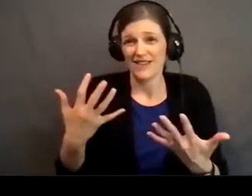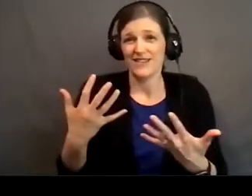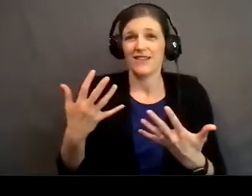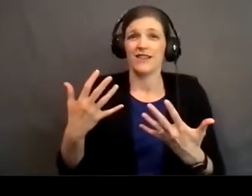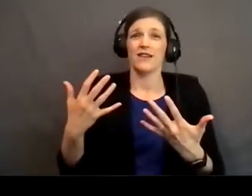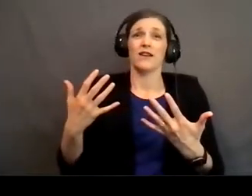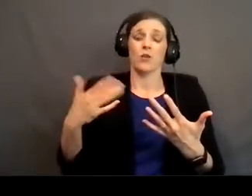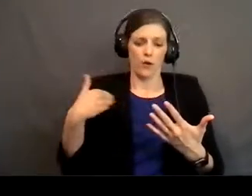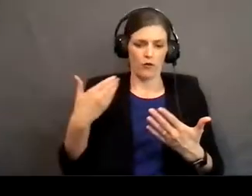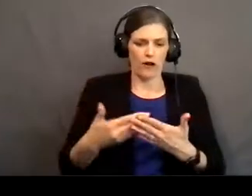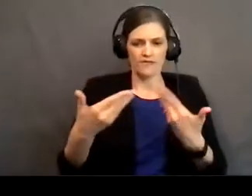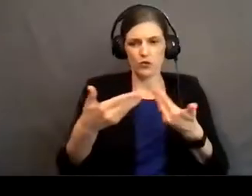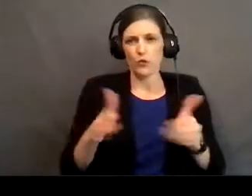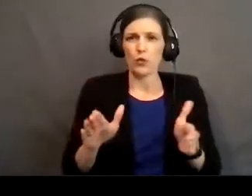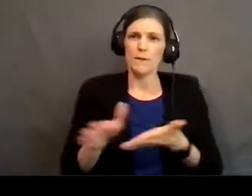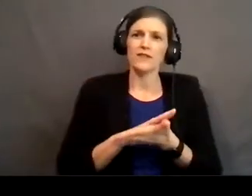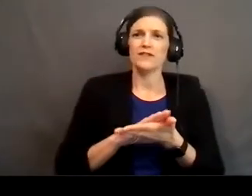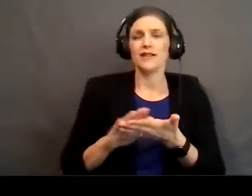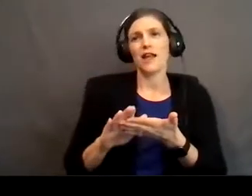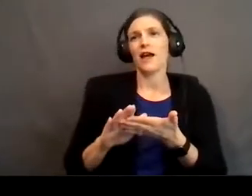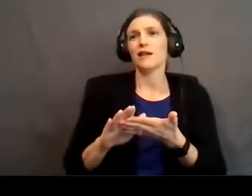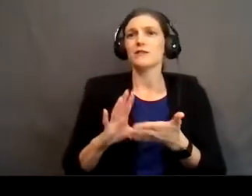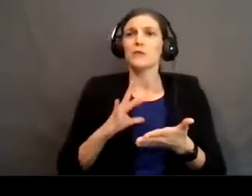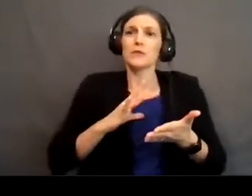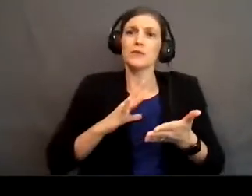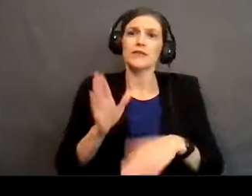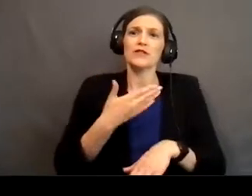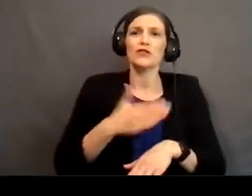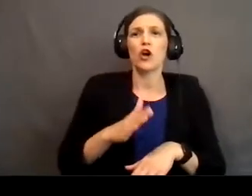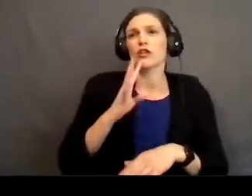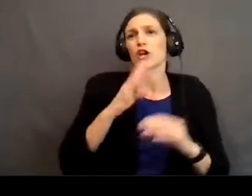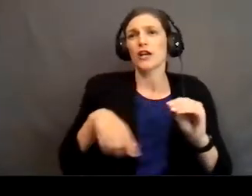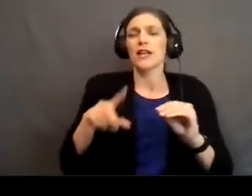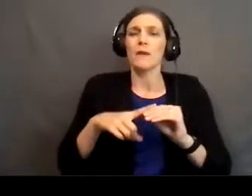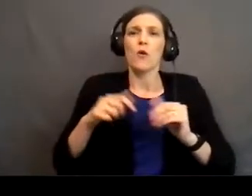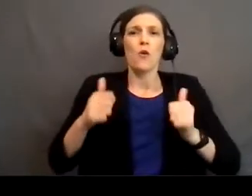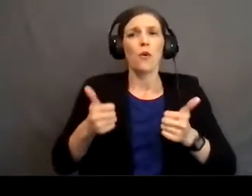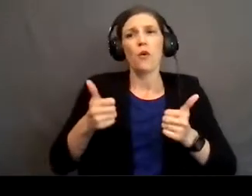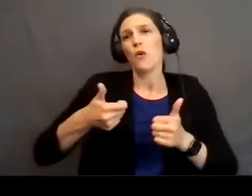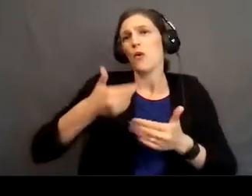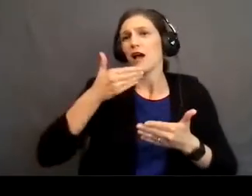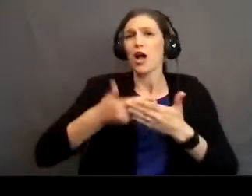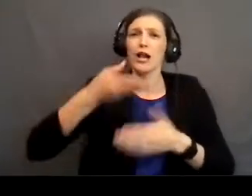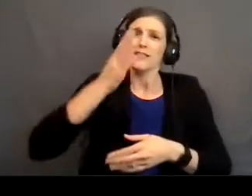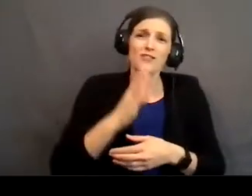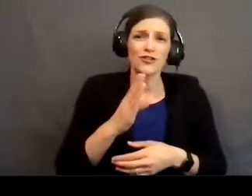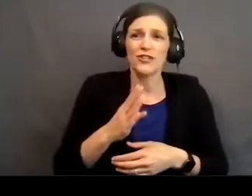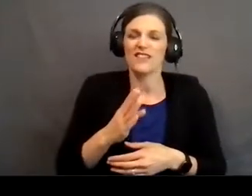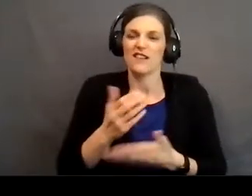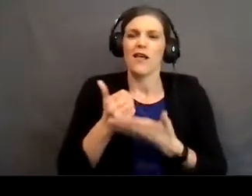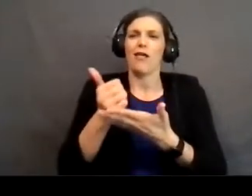the room and there's a nice upbeat song that talks about how good God is and that helps us to refocus our heart